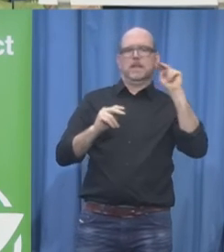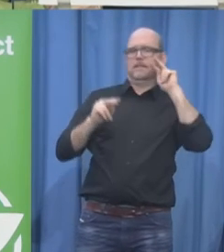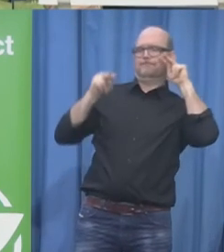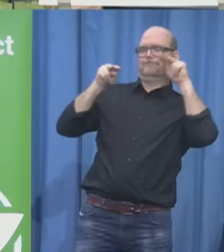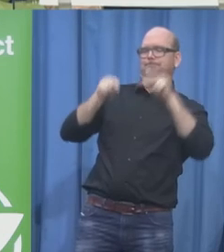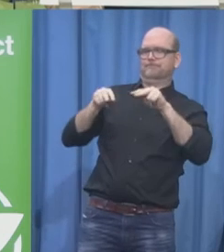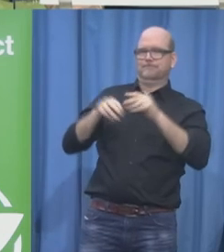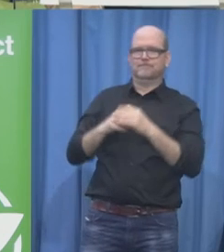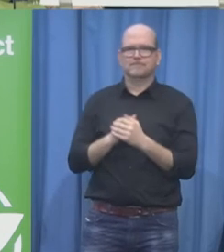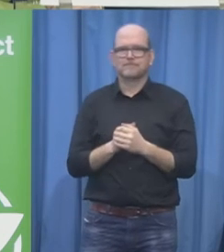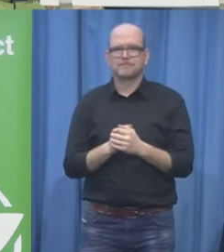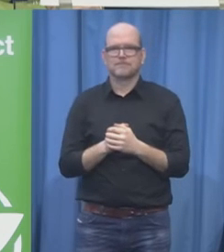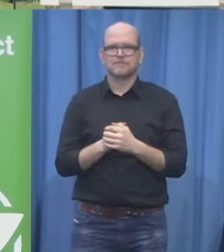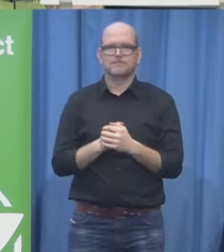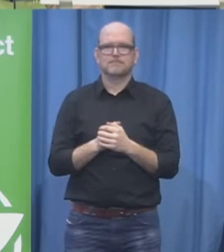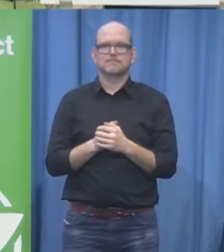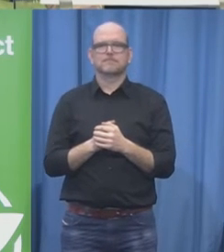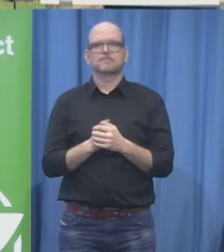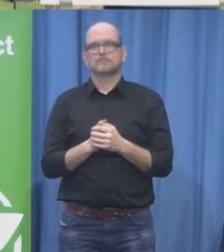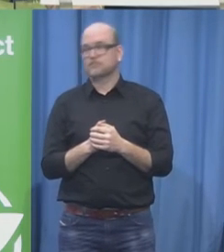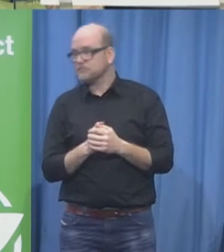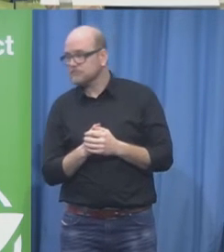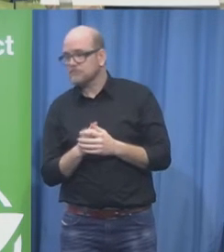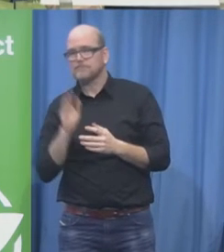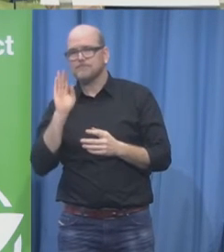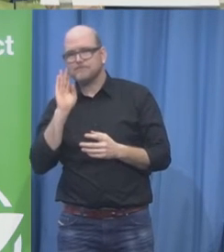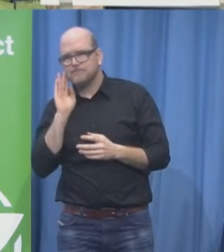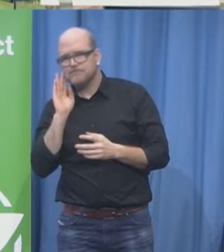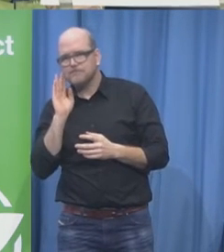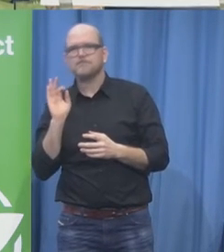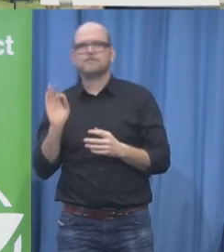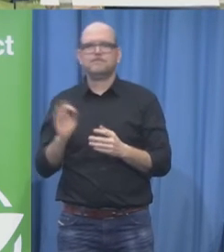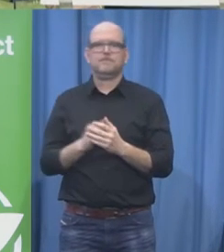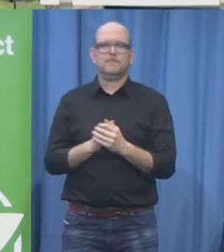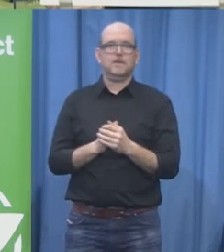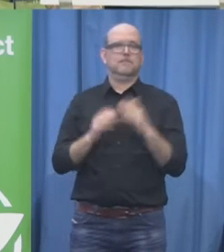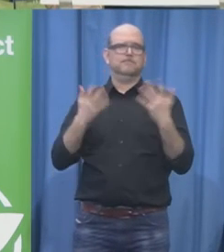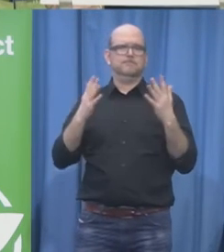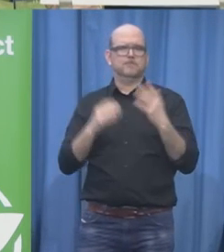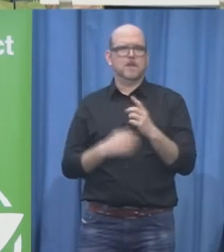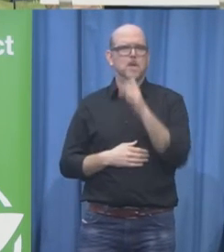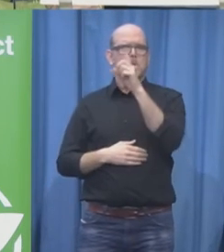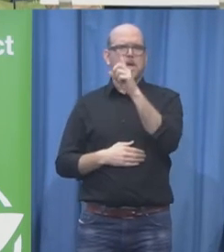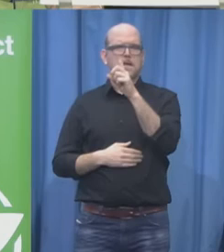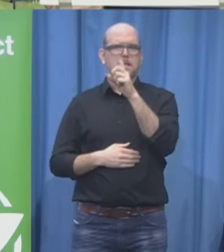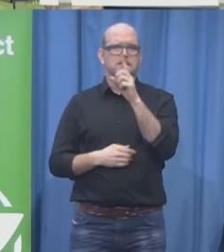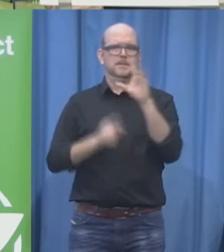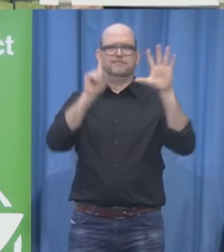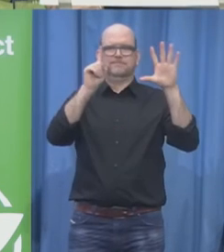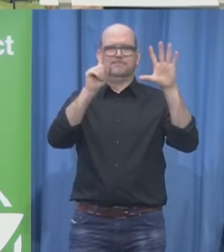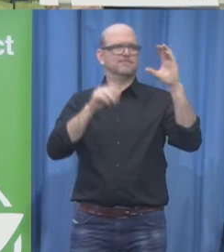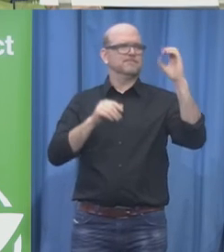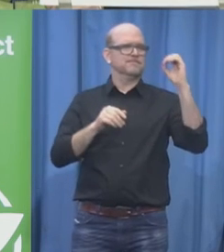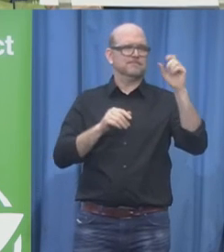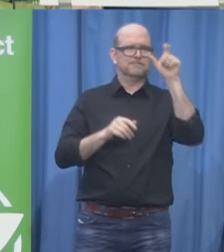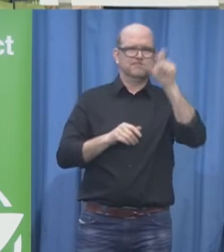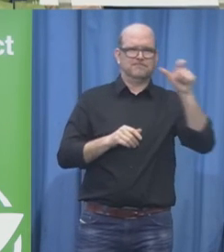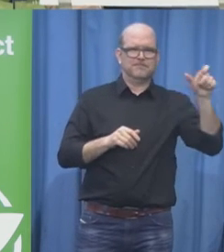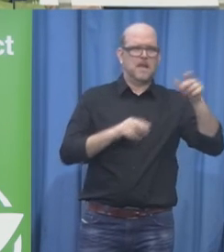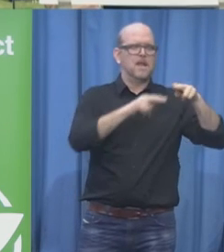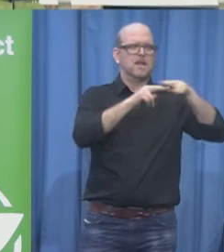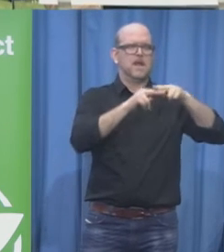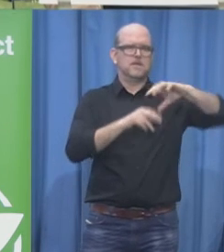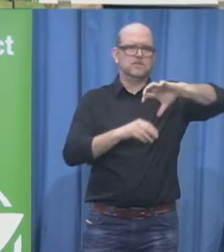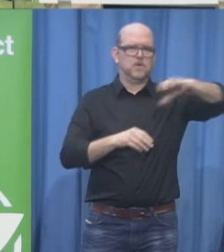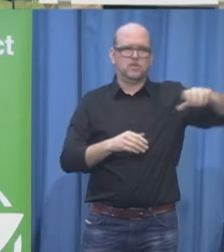by more than 160 nations so far is still lacking behind in its implementation